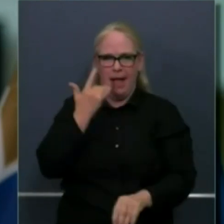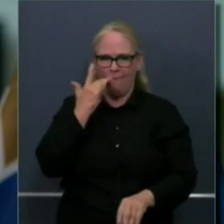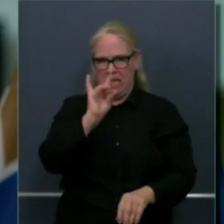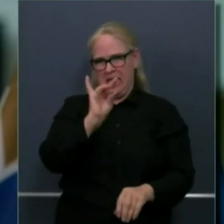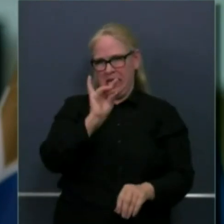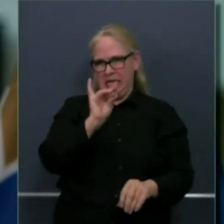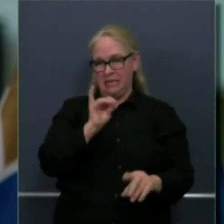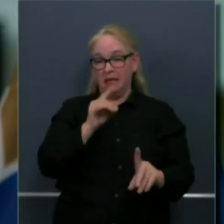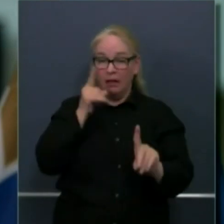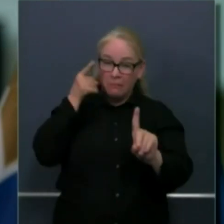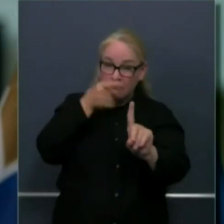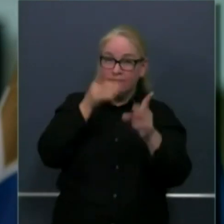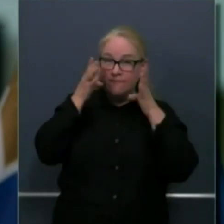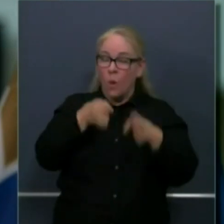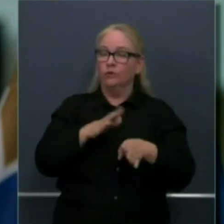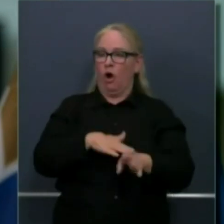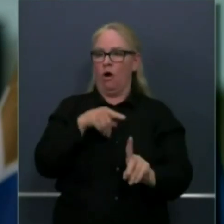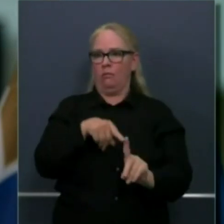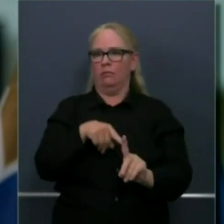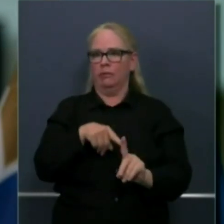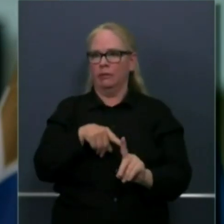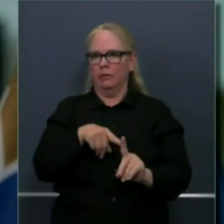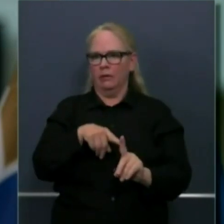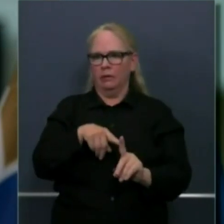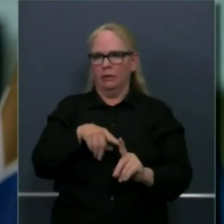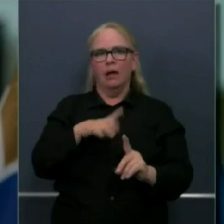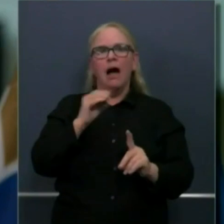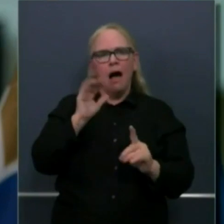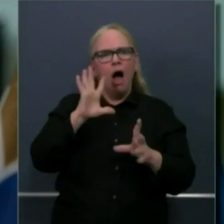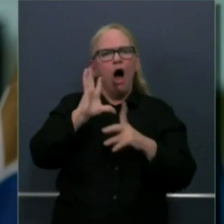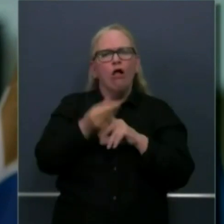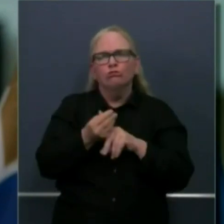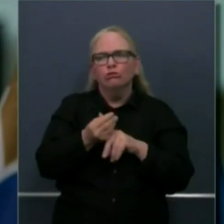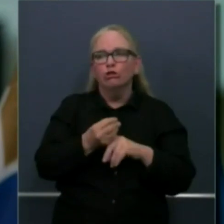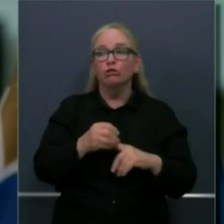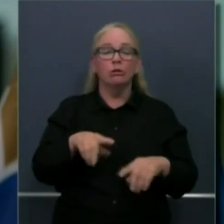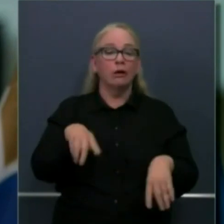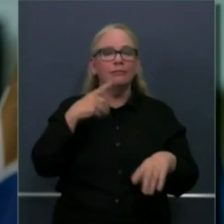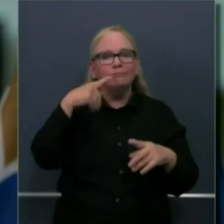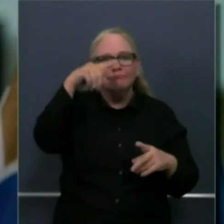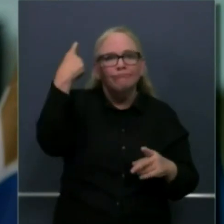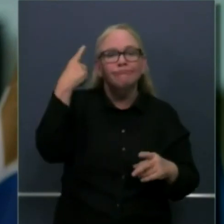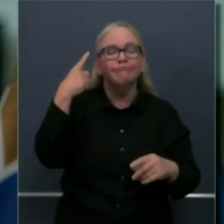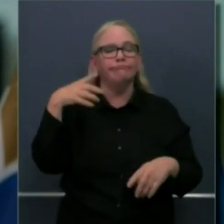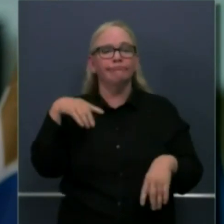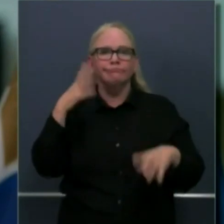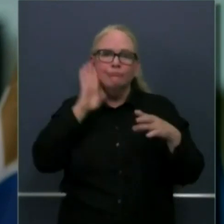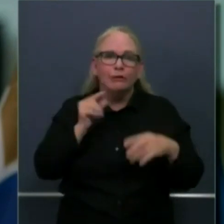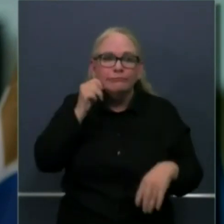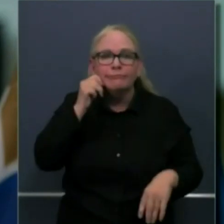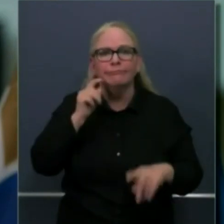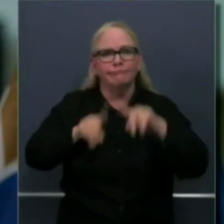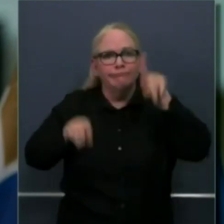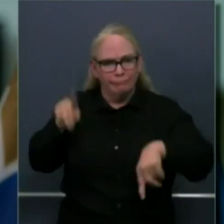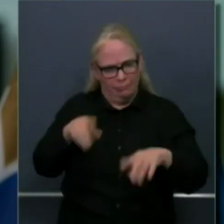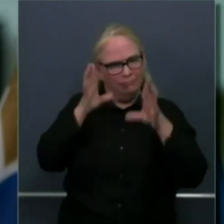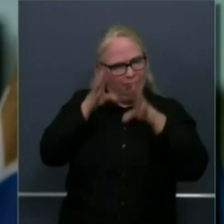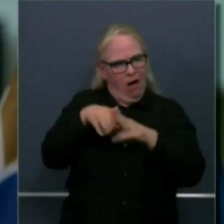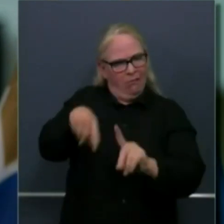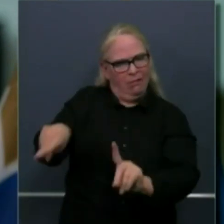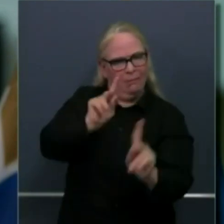on the needs of the black and brown community in the state of California. We've made great progress in that respect 76